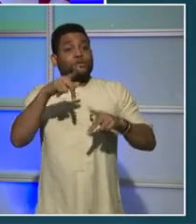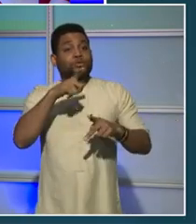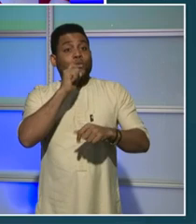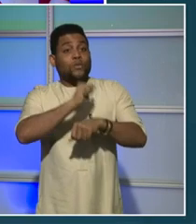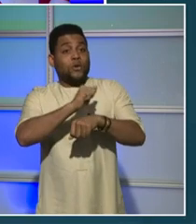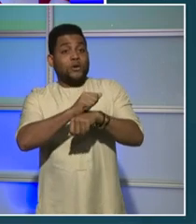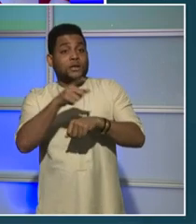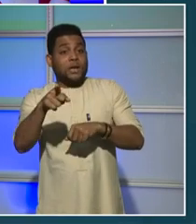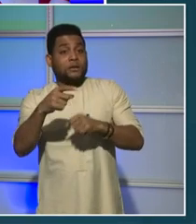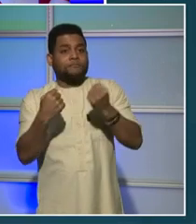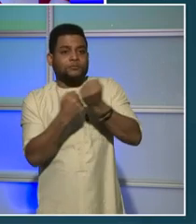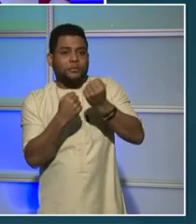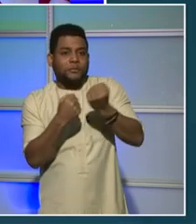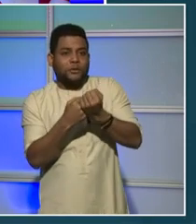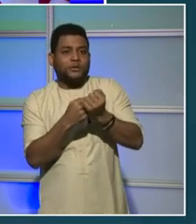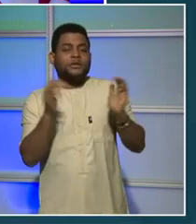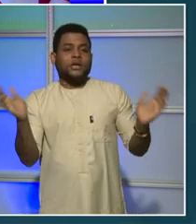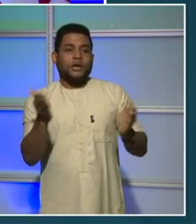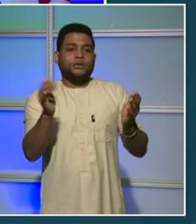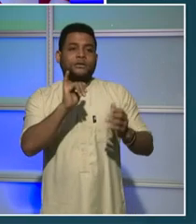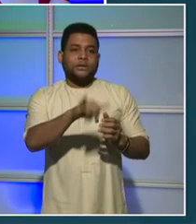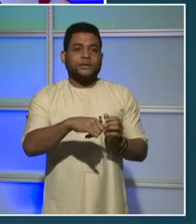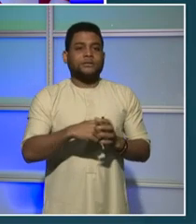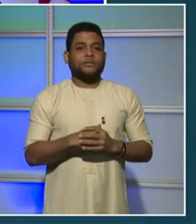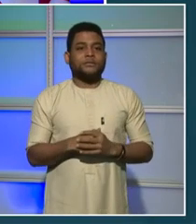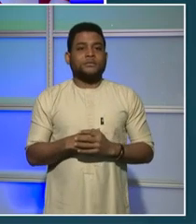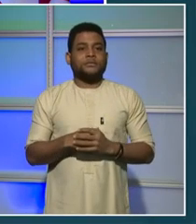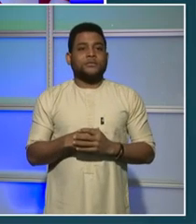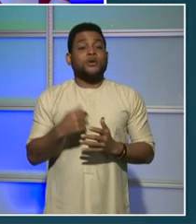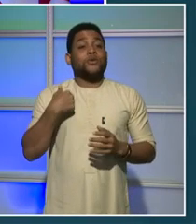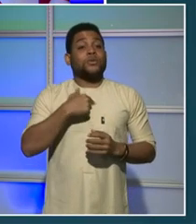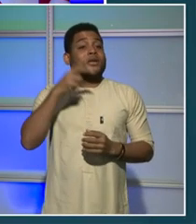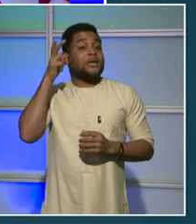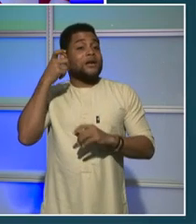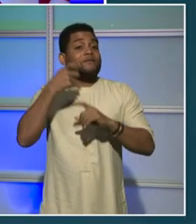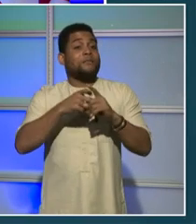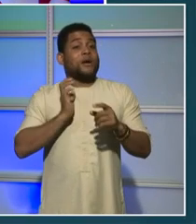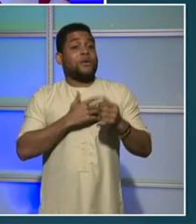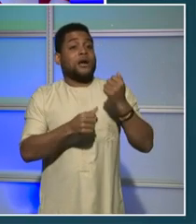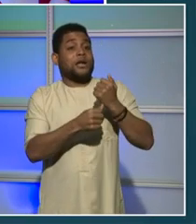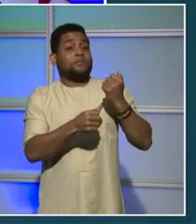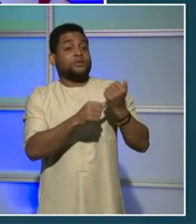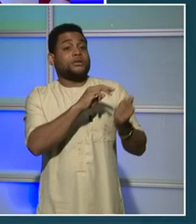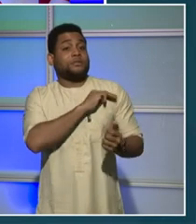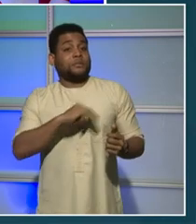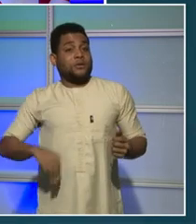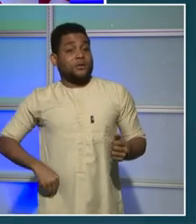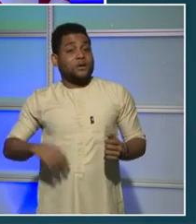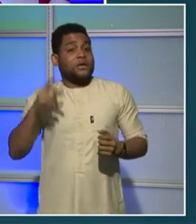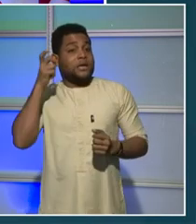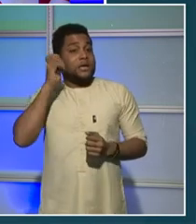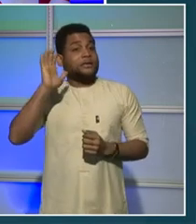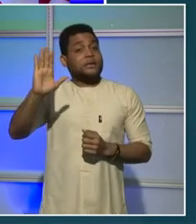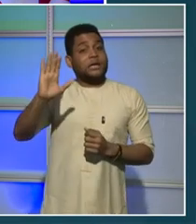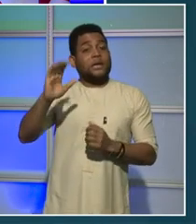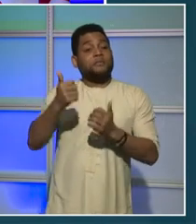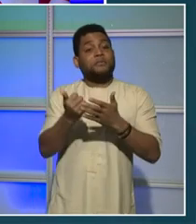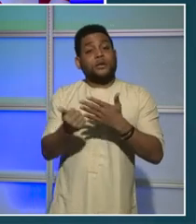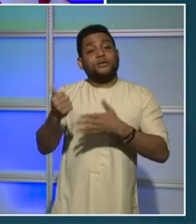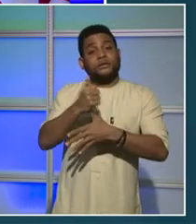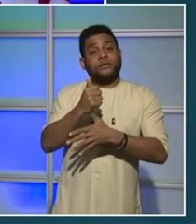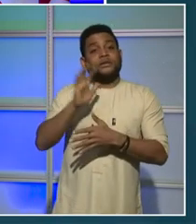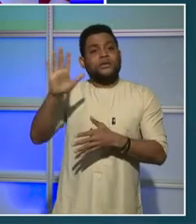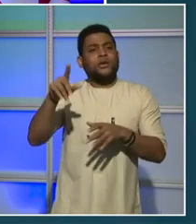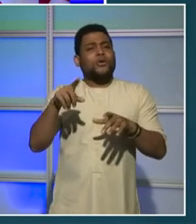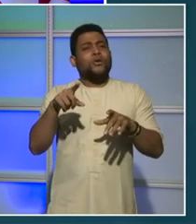You will hear from our deputy mayors about their priorities. You'll have opportunities throughout the evening to weigh in and share feedback. But first you